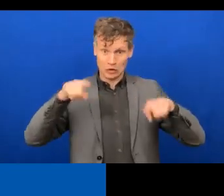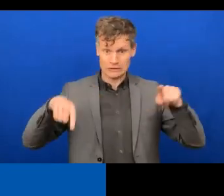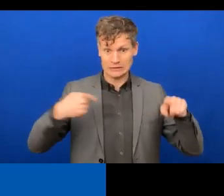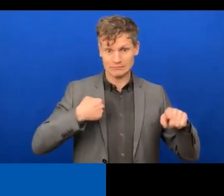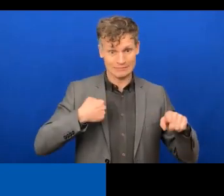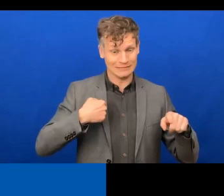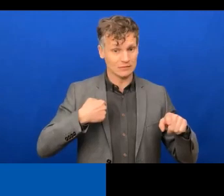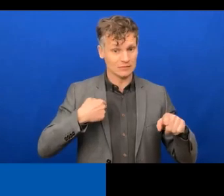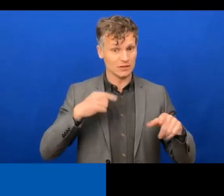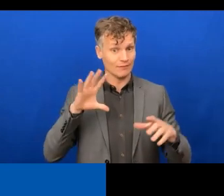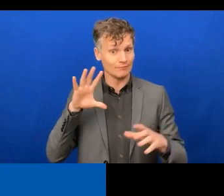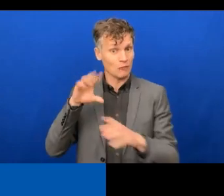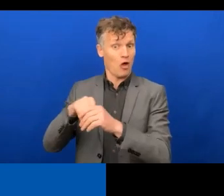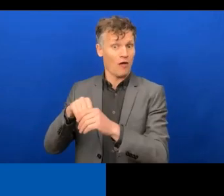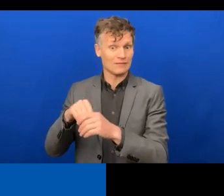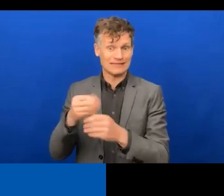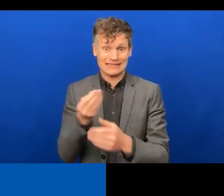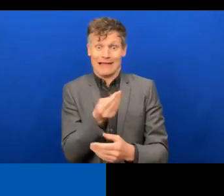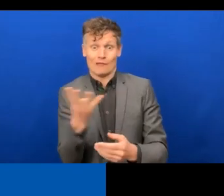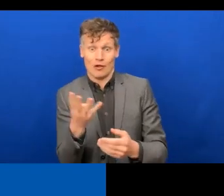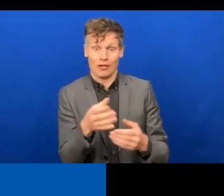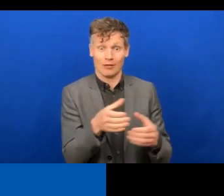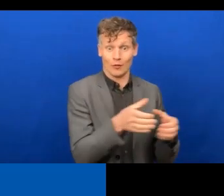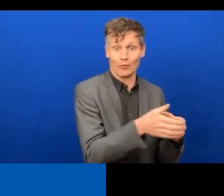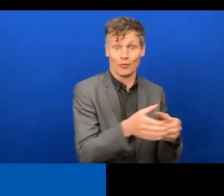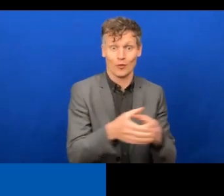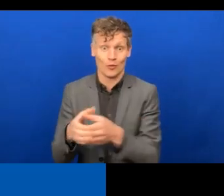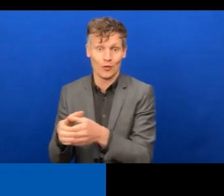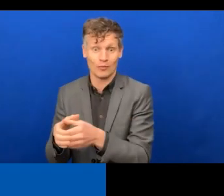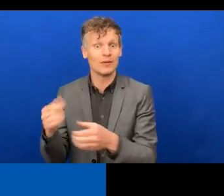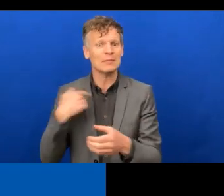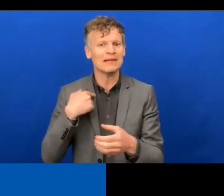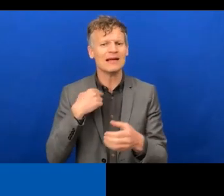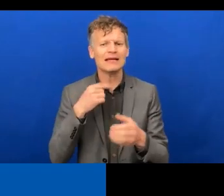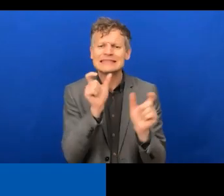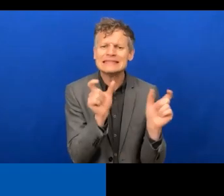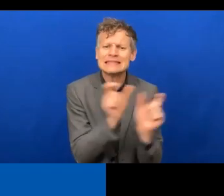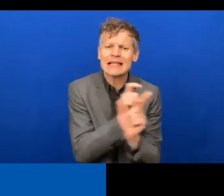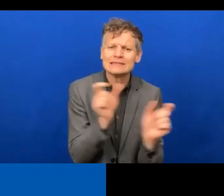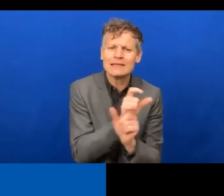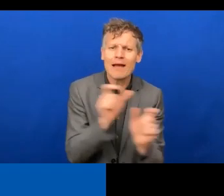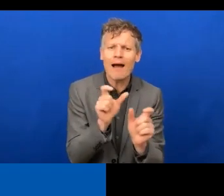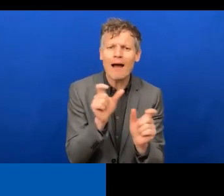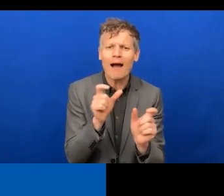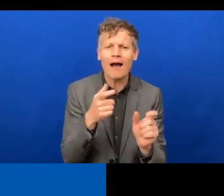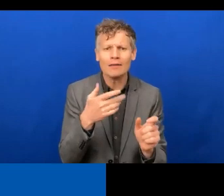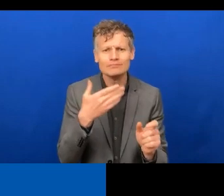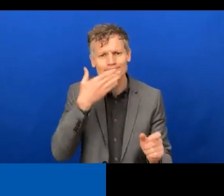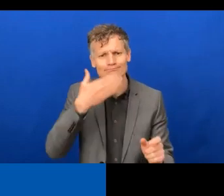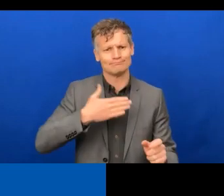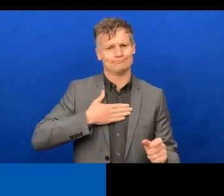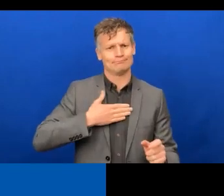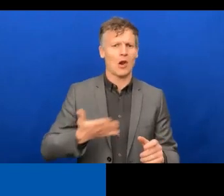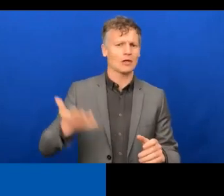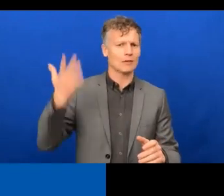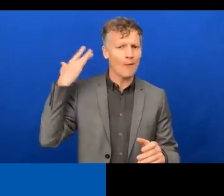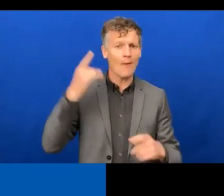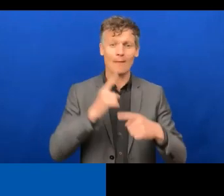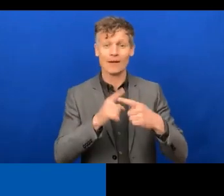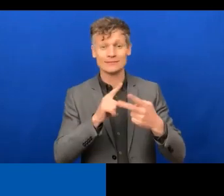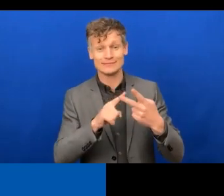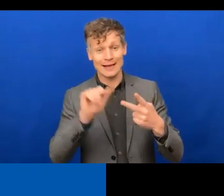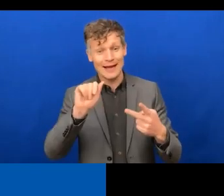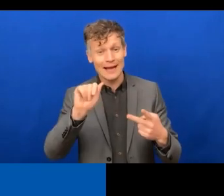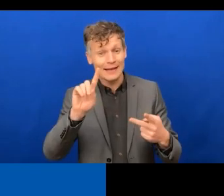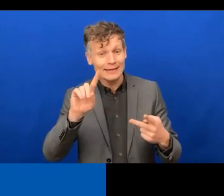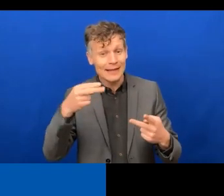several. So I was diagnosed with dyslexia a long time ago, also diagnosed with ADHD. There is an